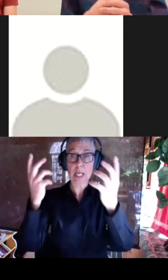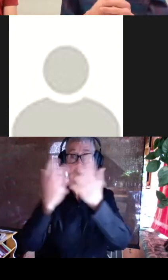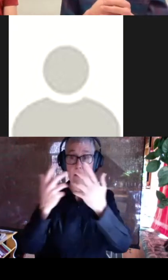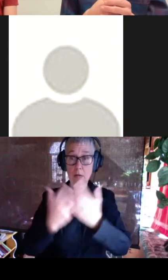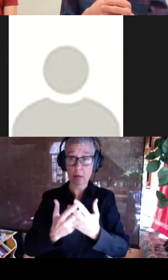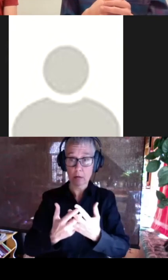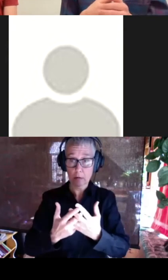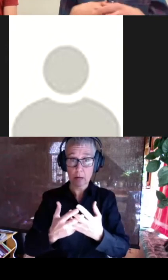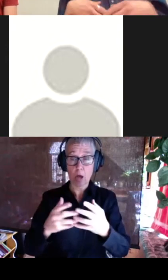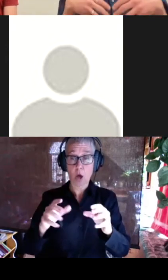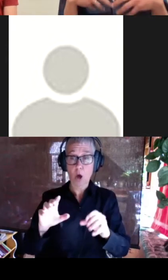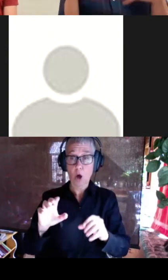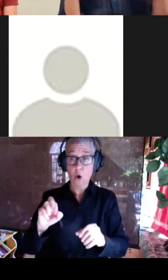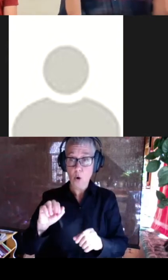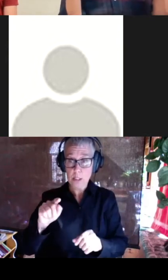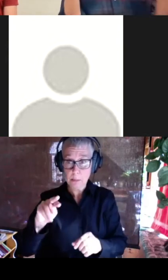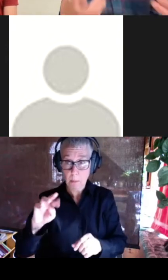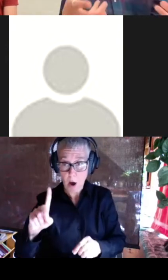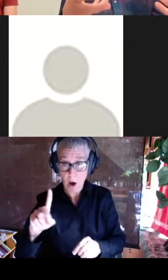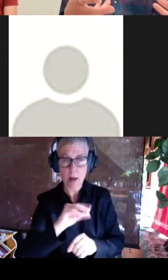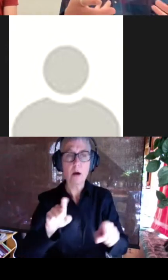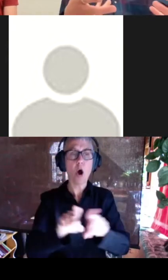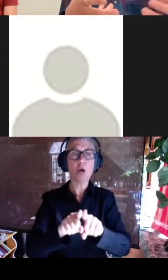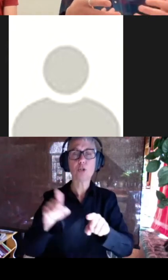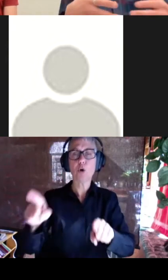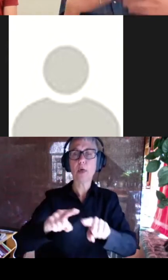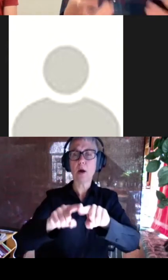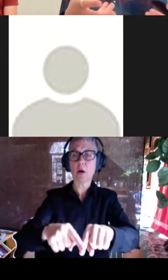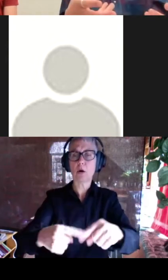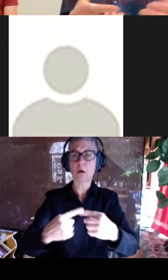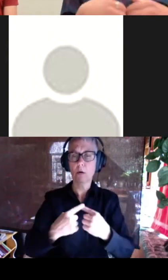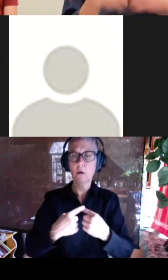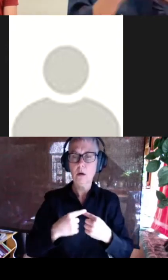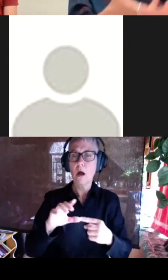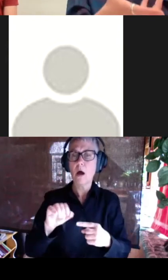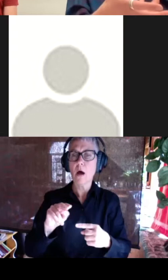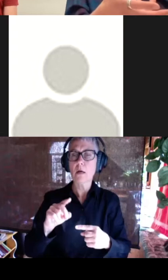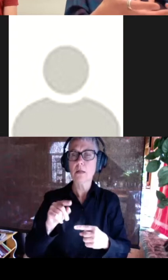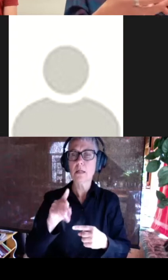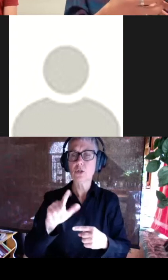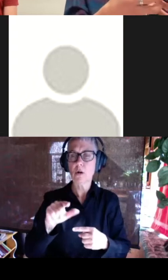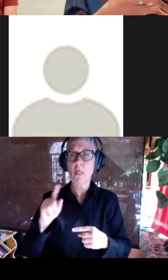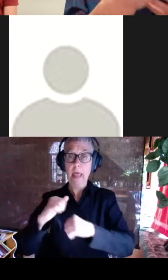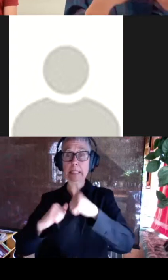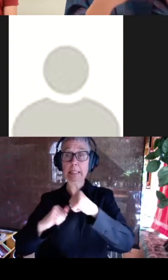in the sense that they scaffold well and pay attention to the original